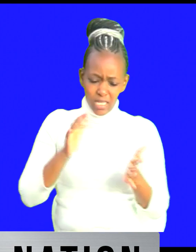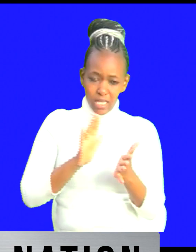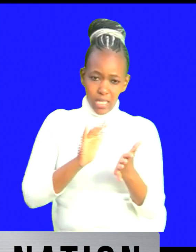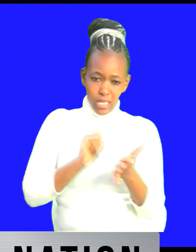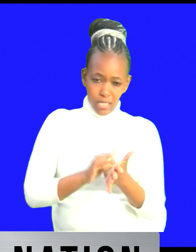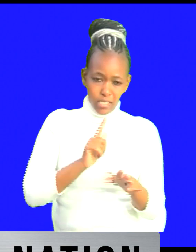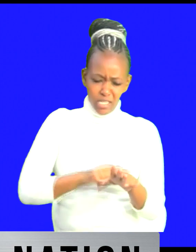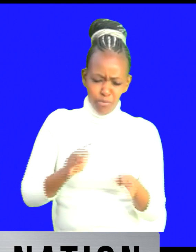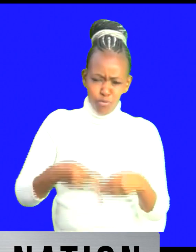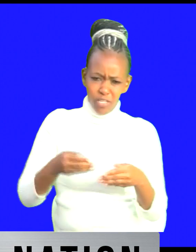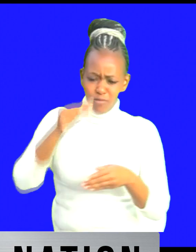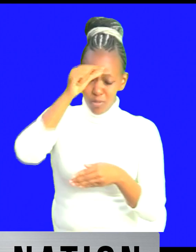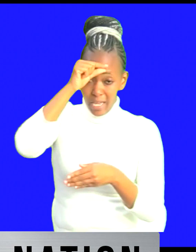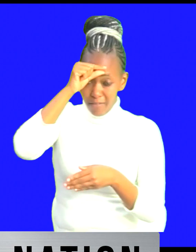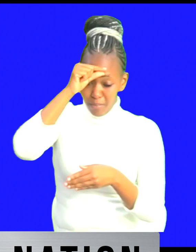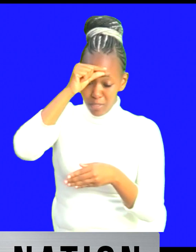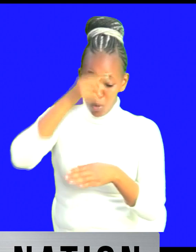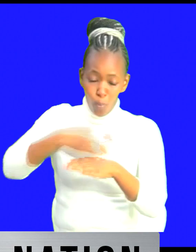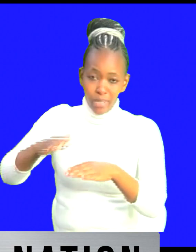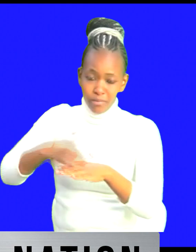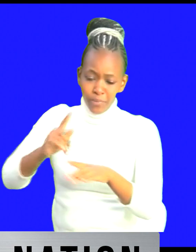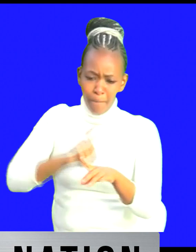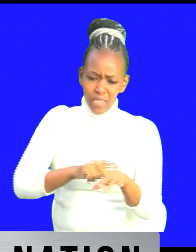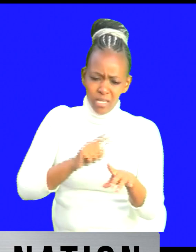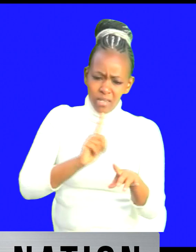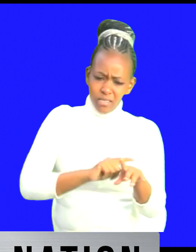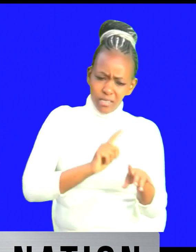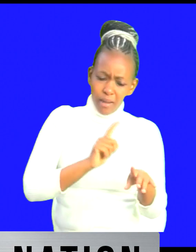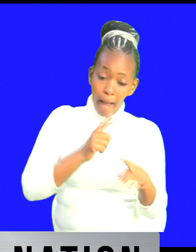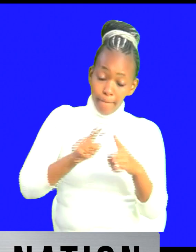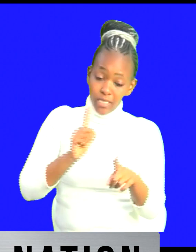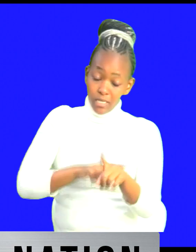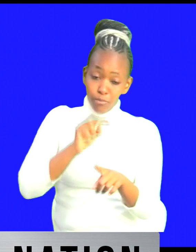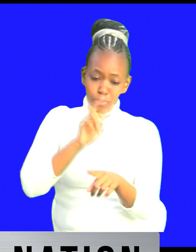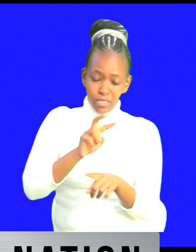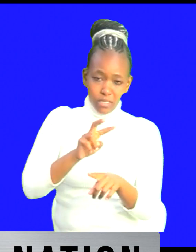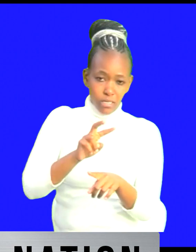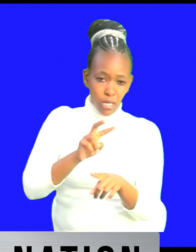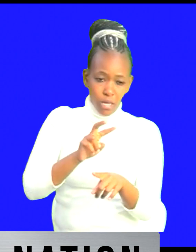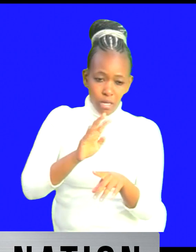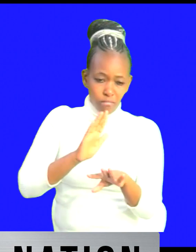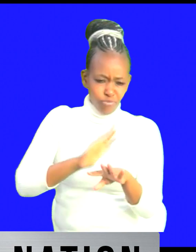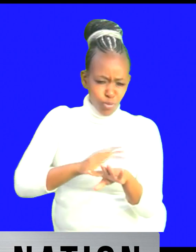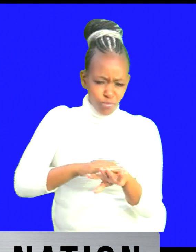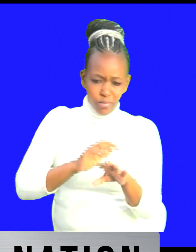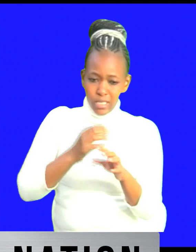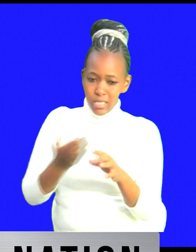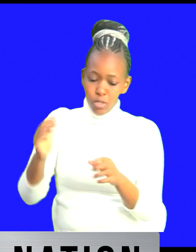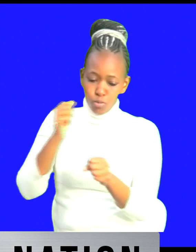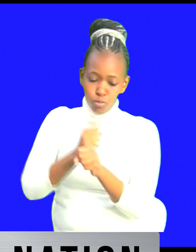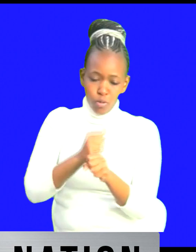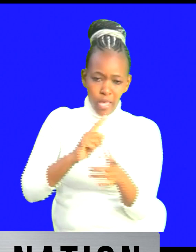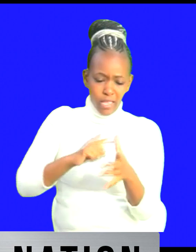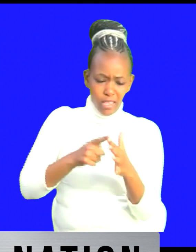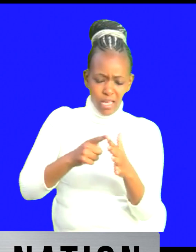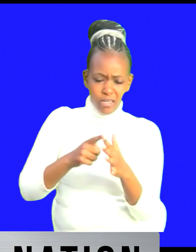that kind of stuff but when you do a good thing you see people will come out kenyans are ready to come out jonah yes and uh we have seen